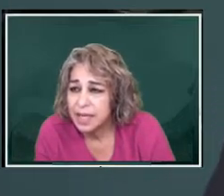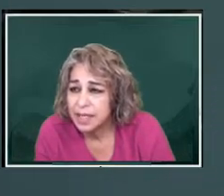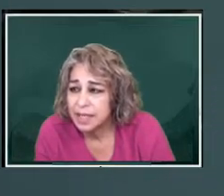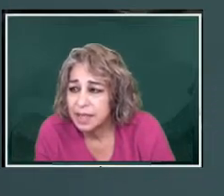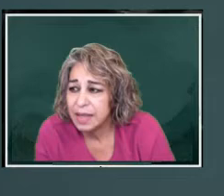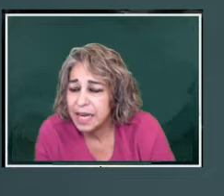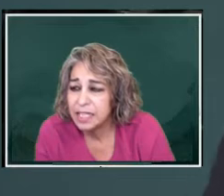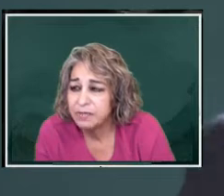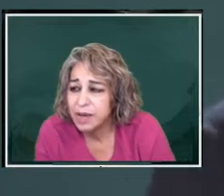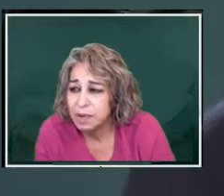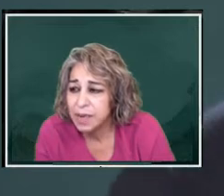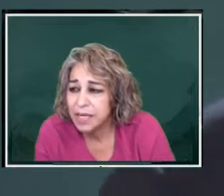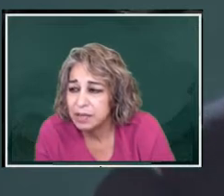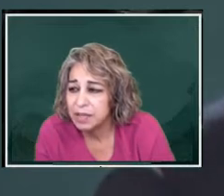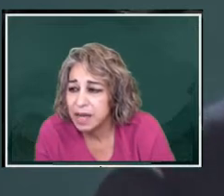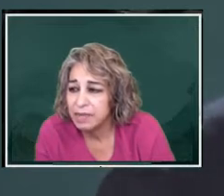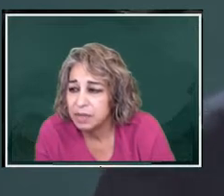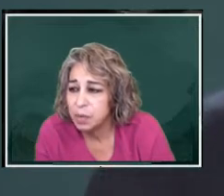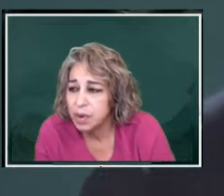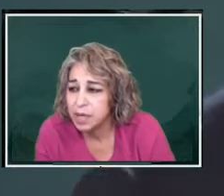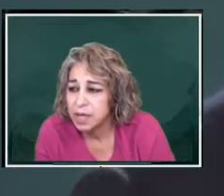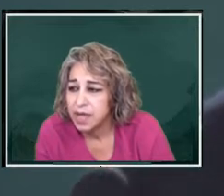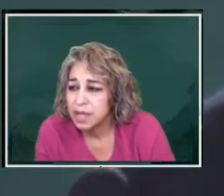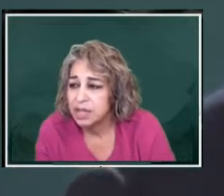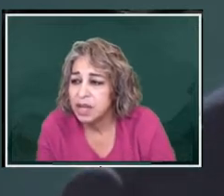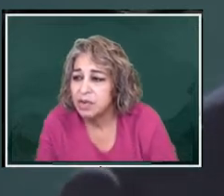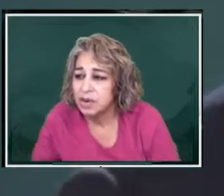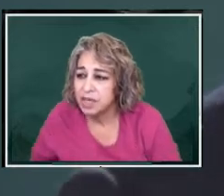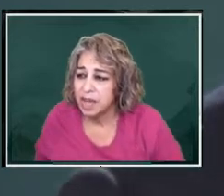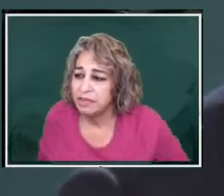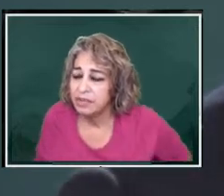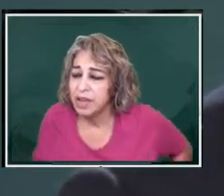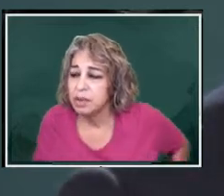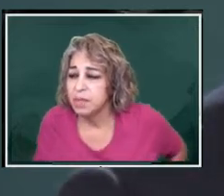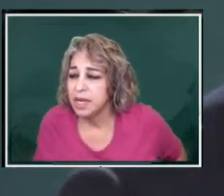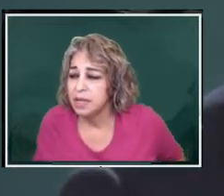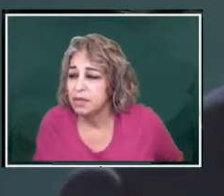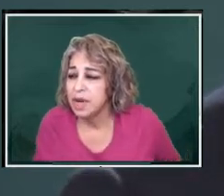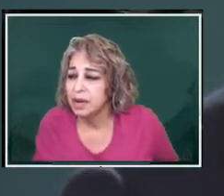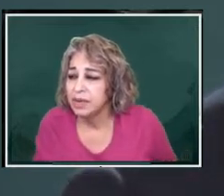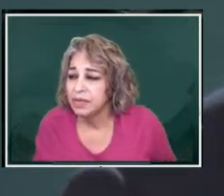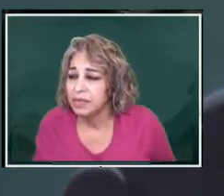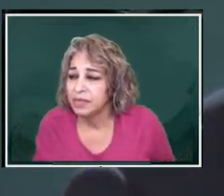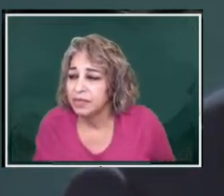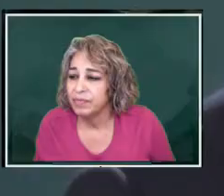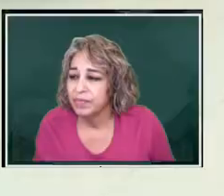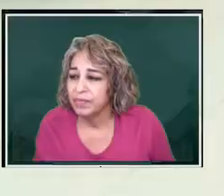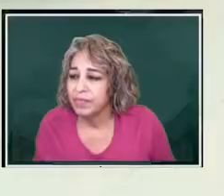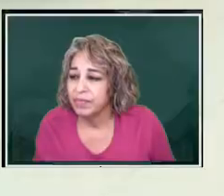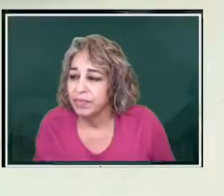sustains that it's fundamental to have this port in order to have development in Durango.